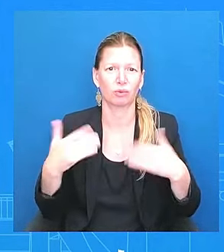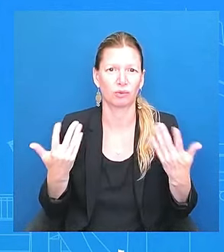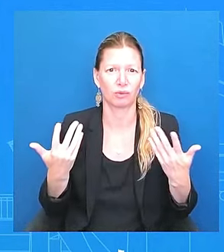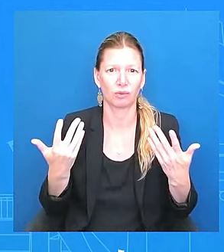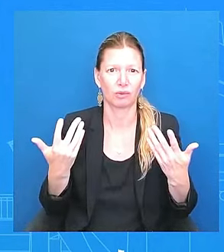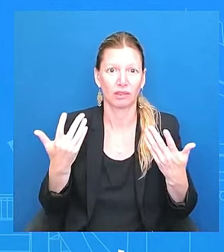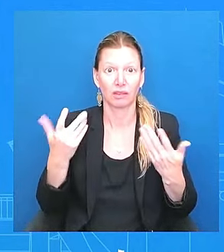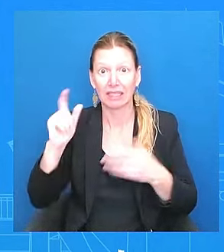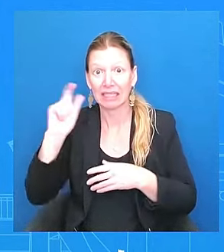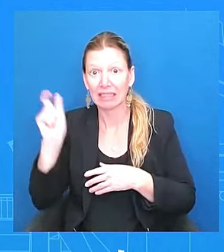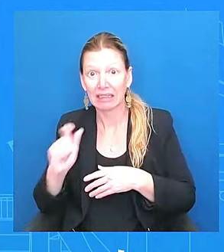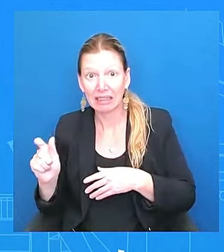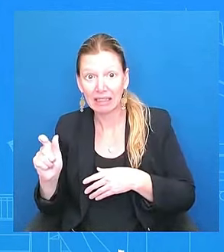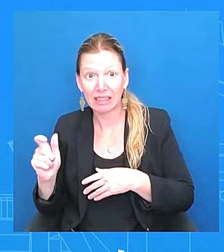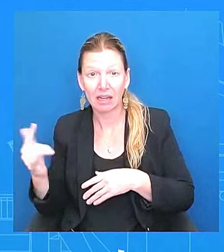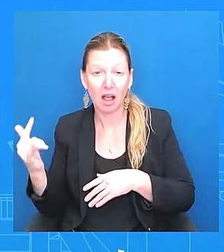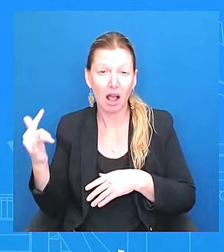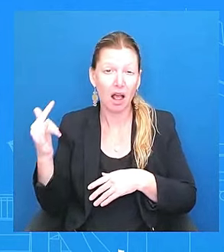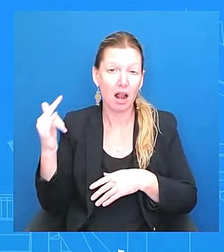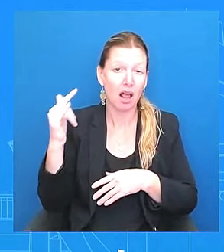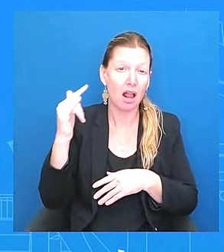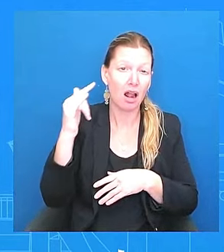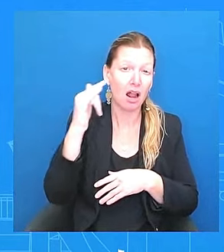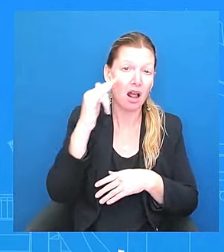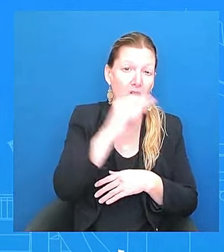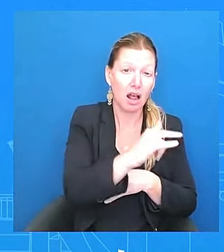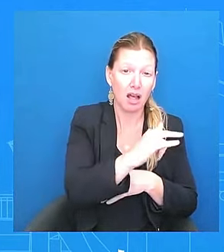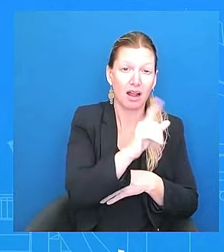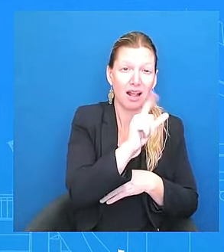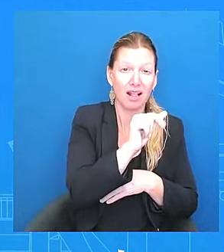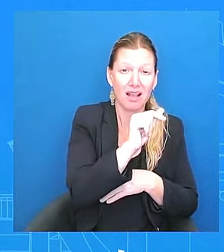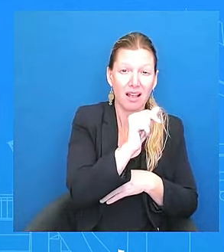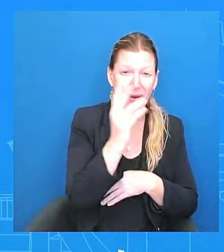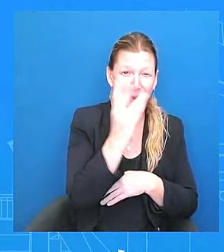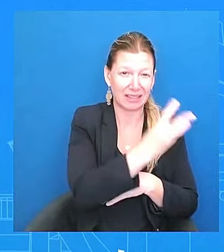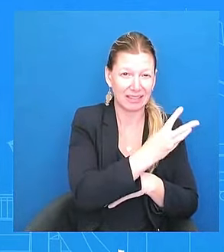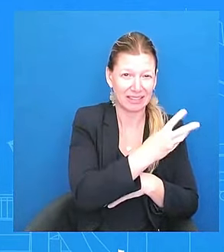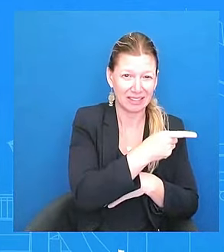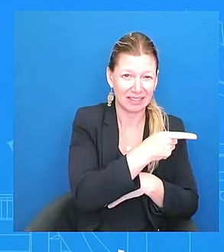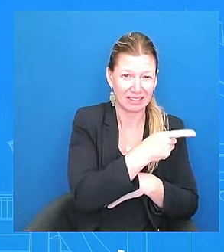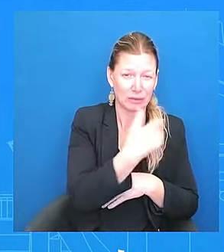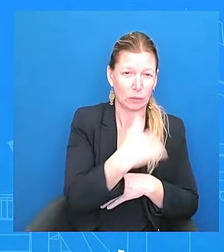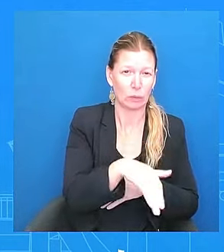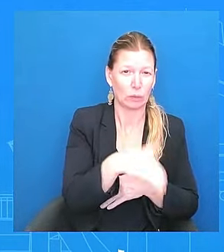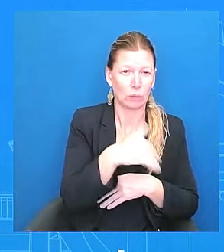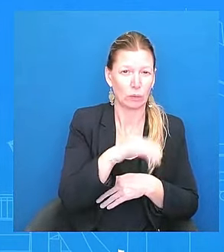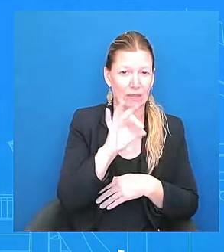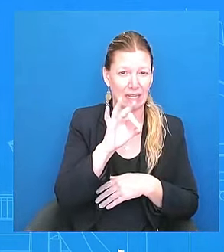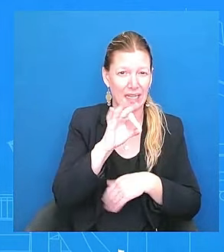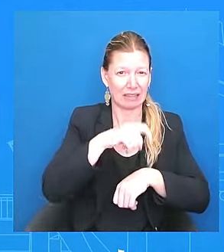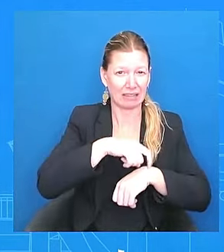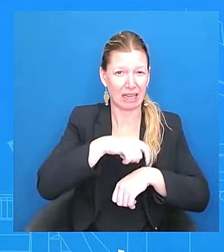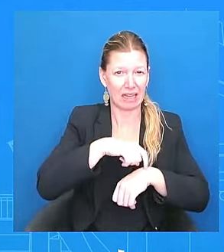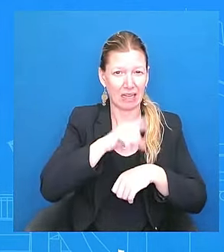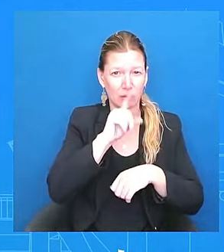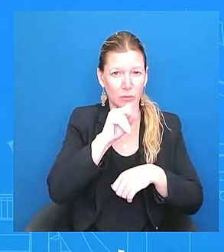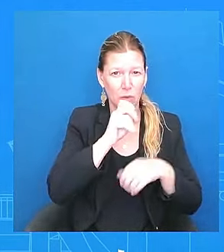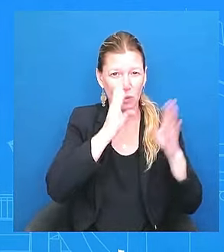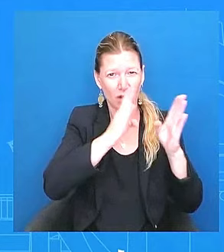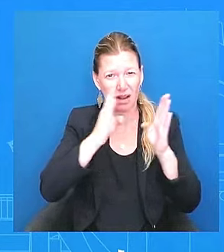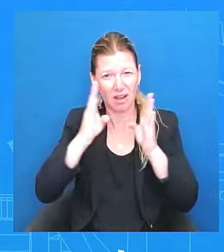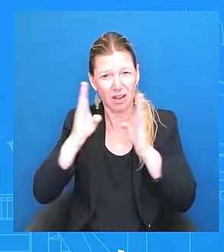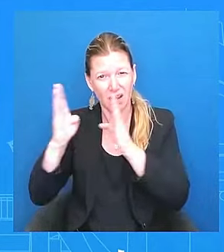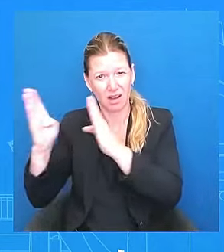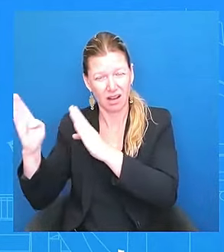the west coast. Uh, and I think, uh, as you know, that, uh, that can be, that could, that could have a toll on anyone, whether you're 20 or